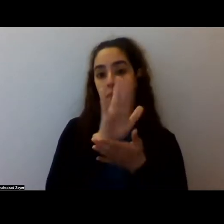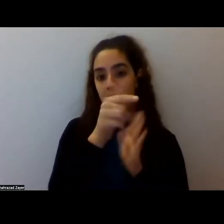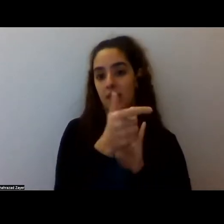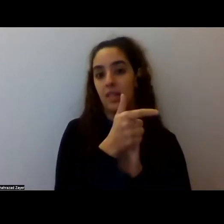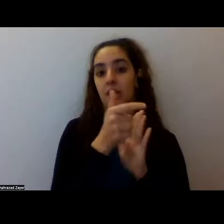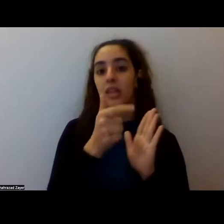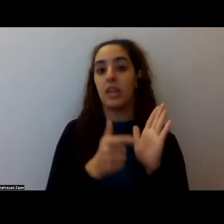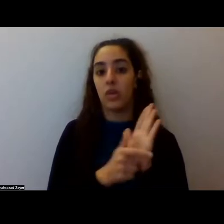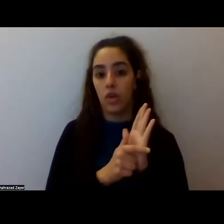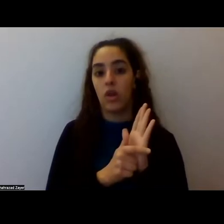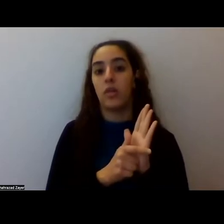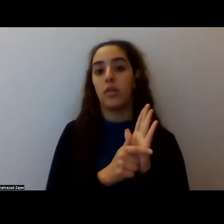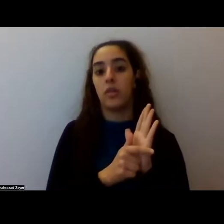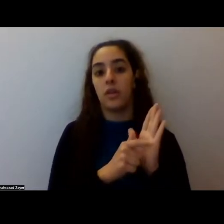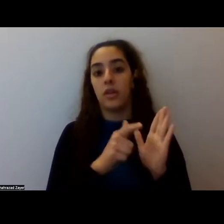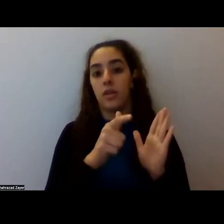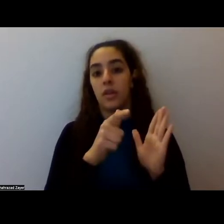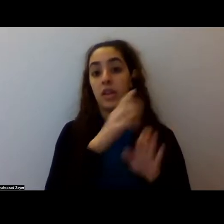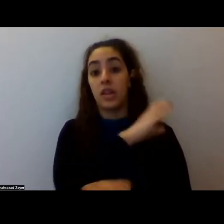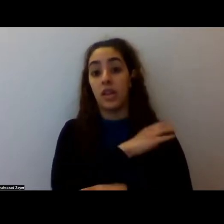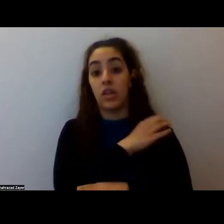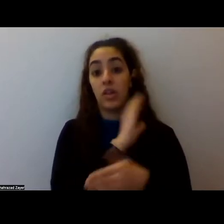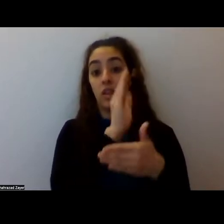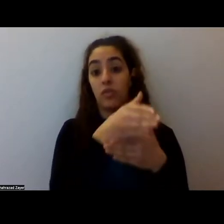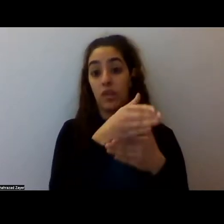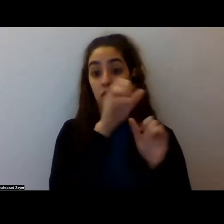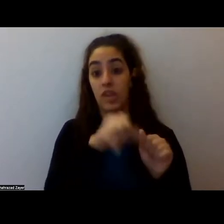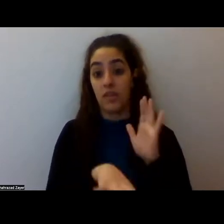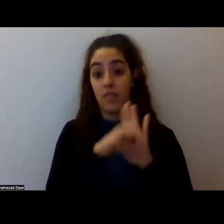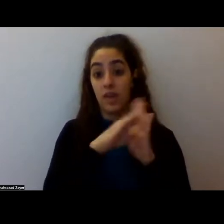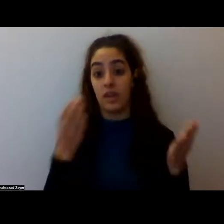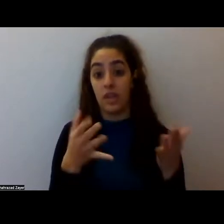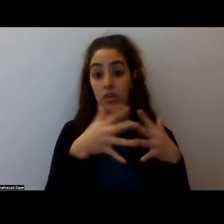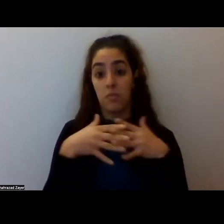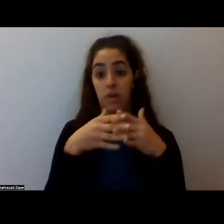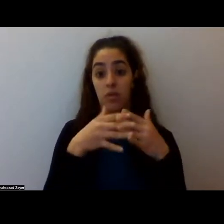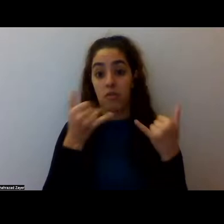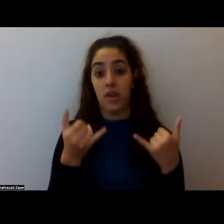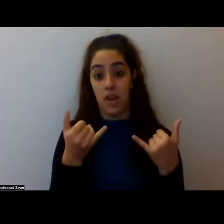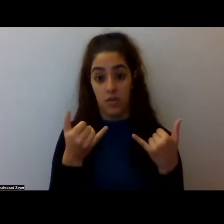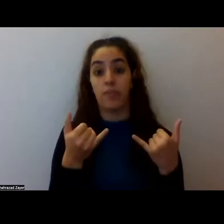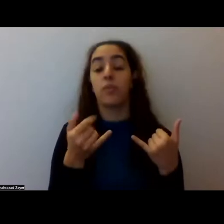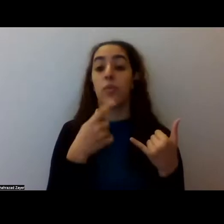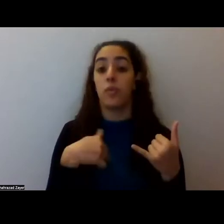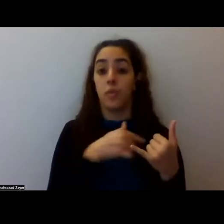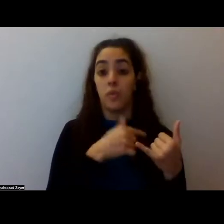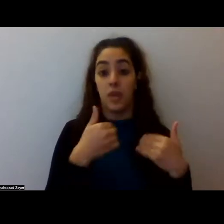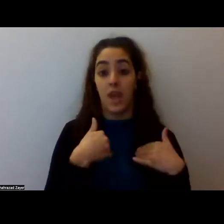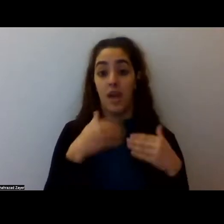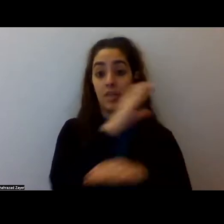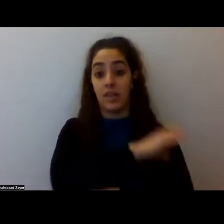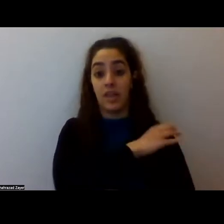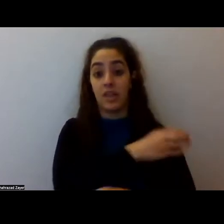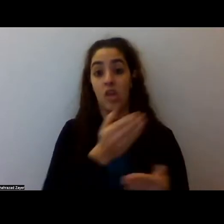uh, is a legal, a clinical intervention, um, that you can find in the U S right now. There are clinics that offer ketamine assisted